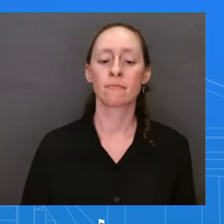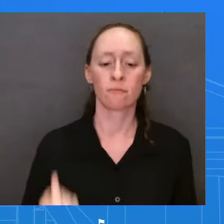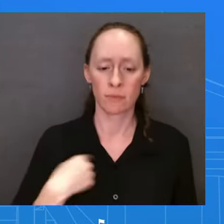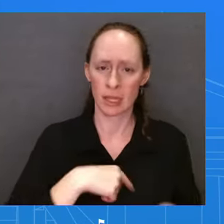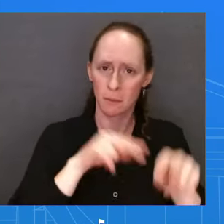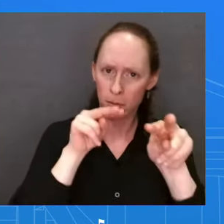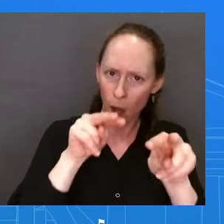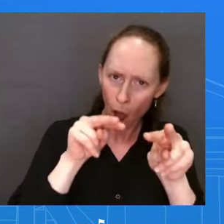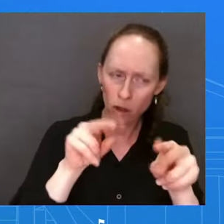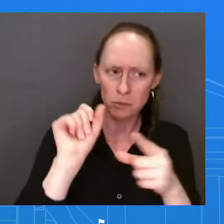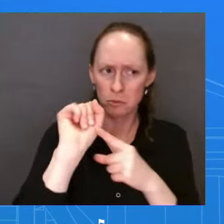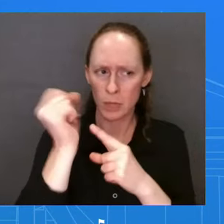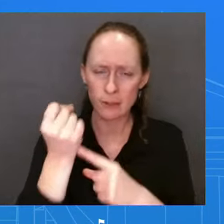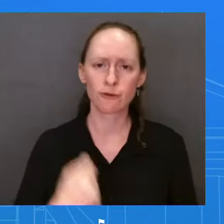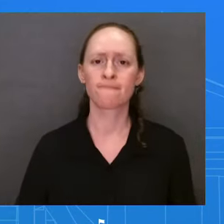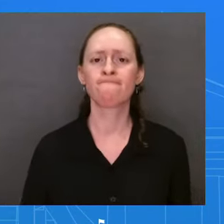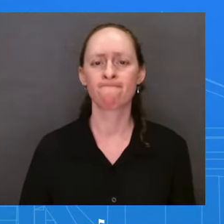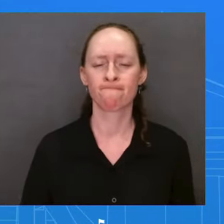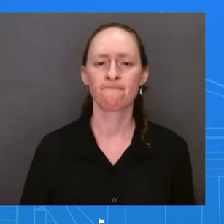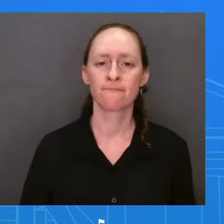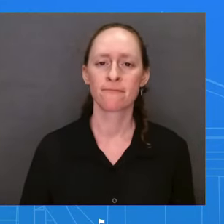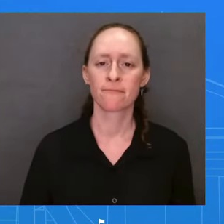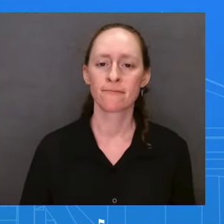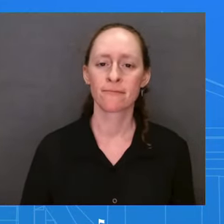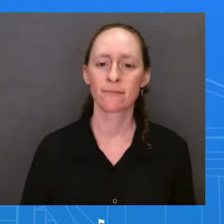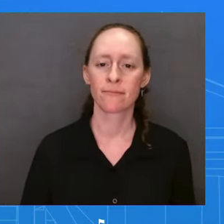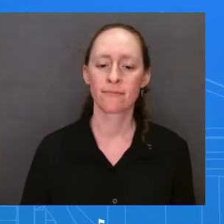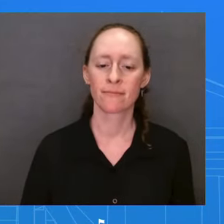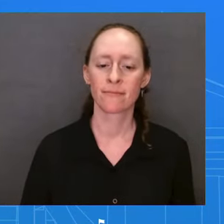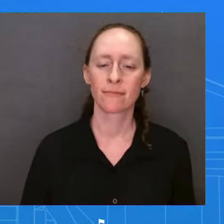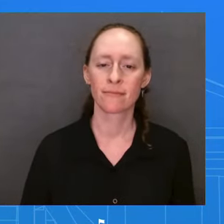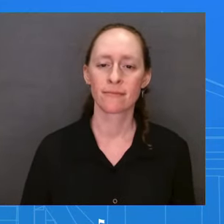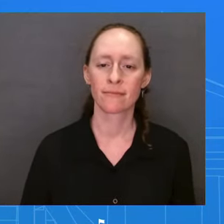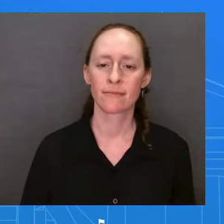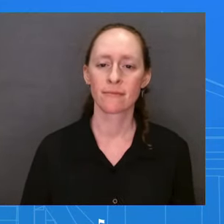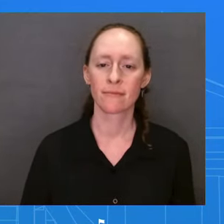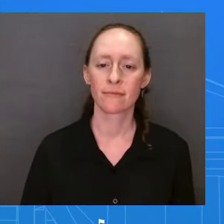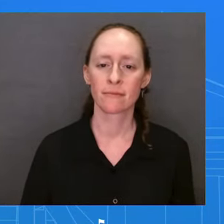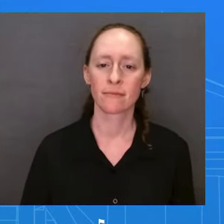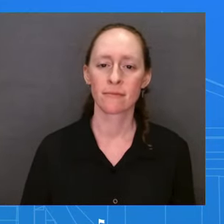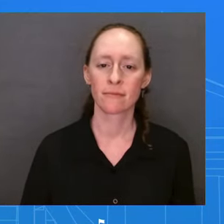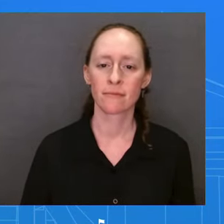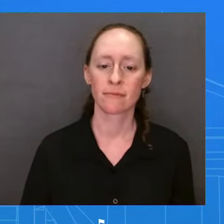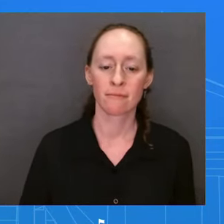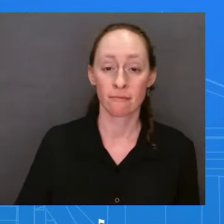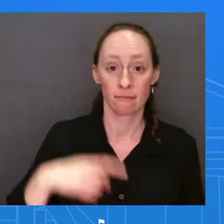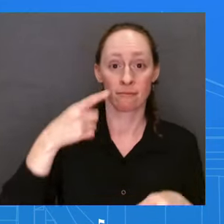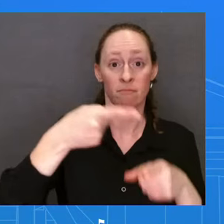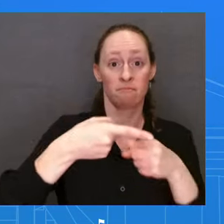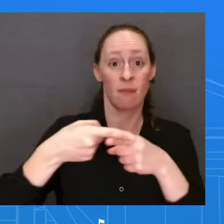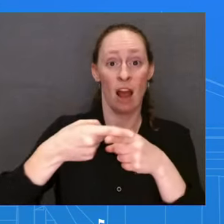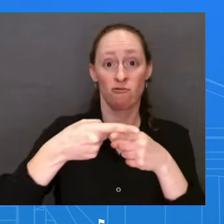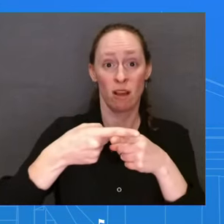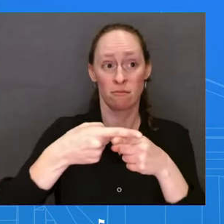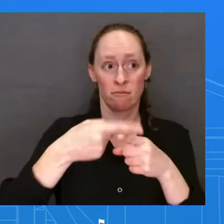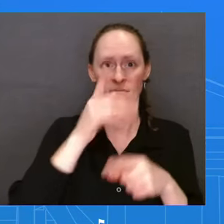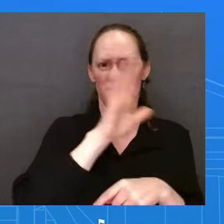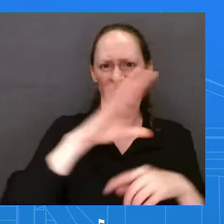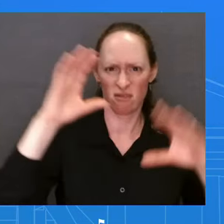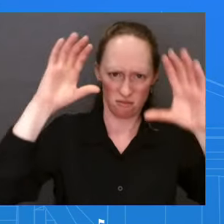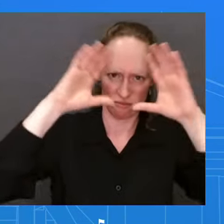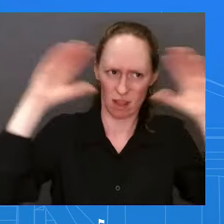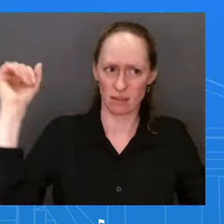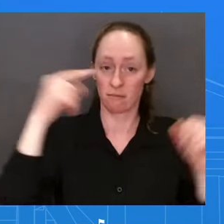on nuclear weapons, President Lukashenko said today that a significant part of the nuclear weapons have been brought to Belarus.